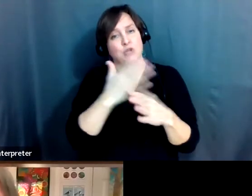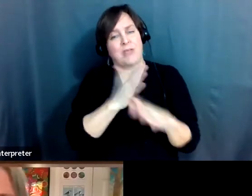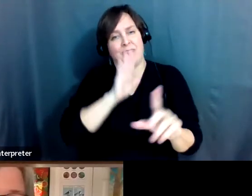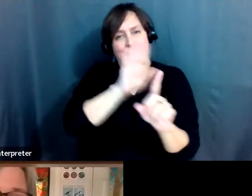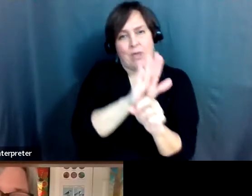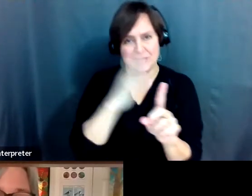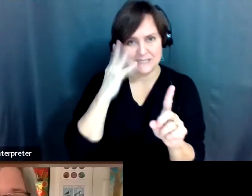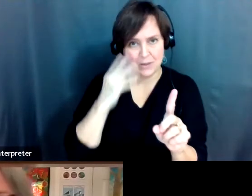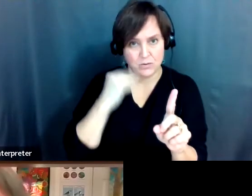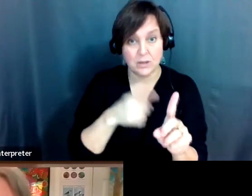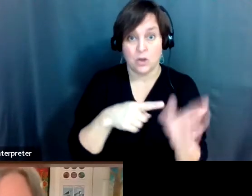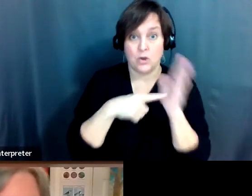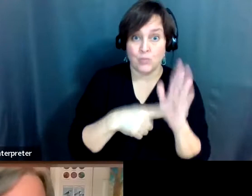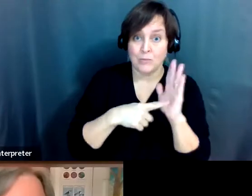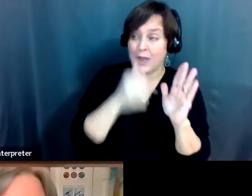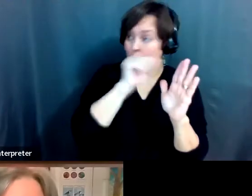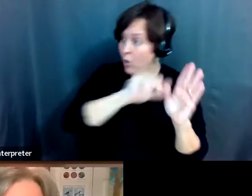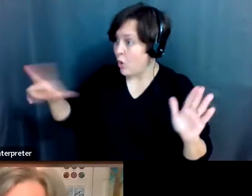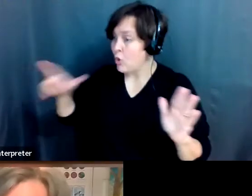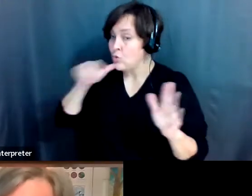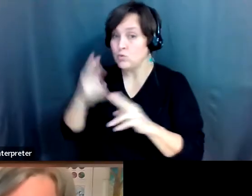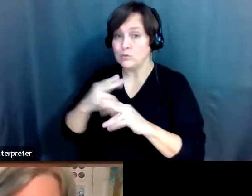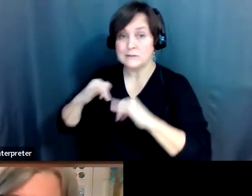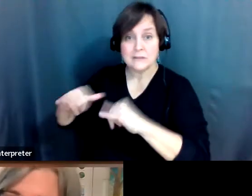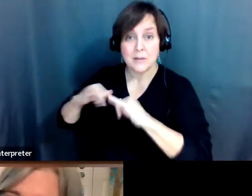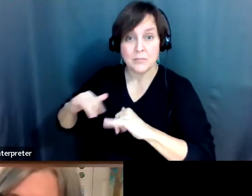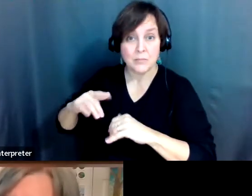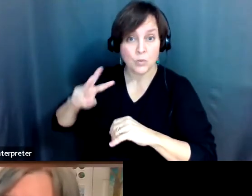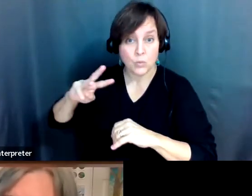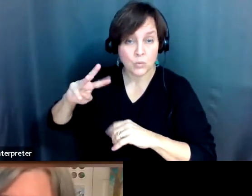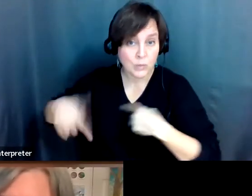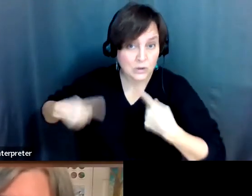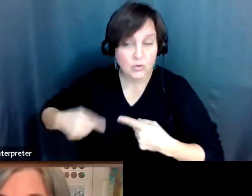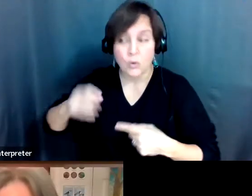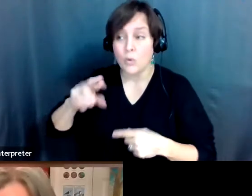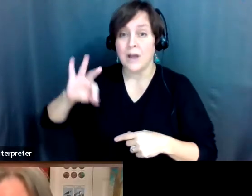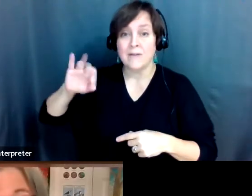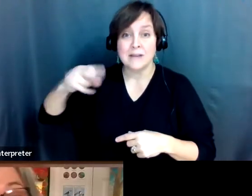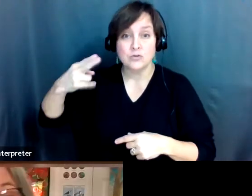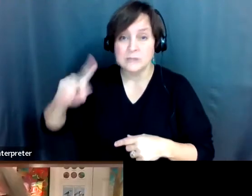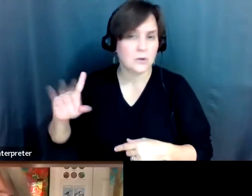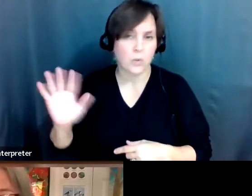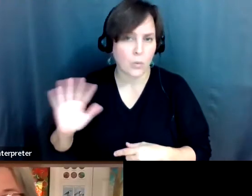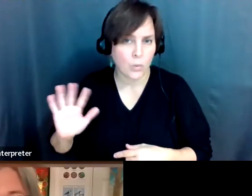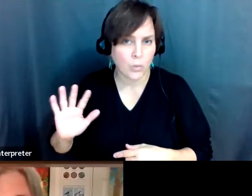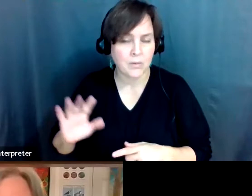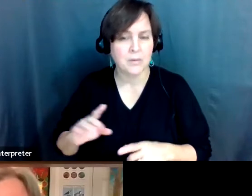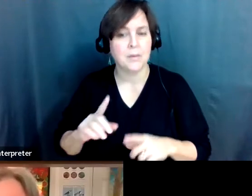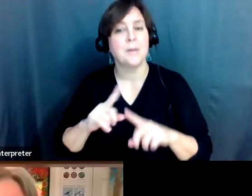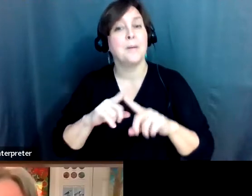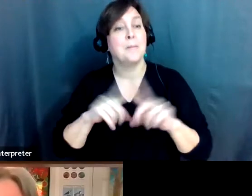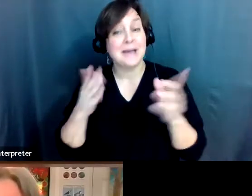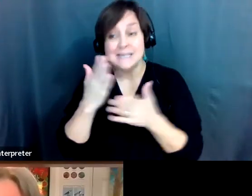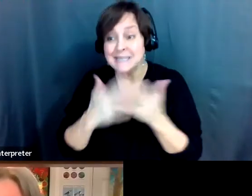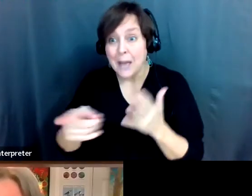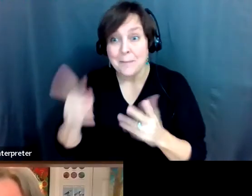who uses a power wheelchair or everyone who has SFHD muscular dystrophy. Although, I saw in the chat that a